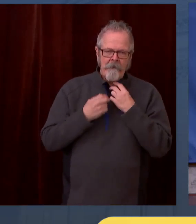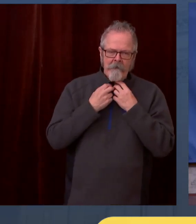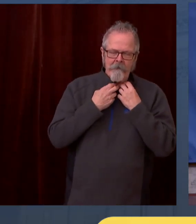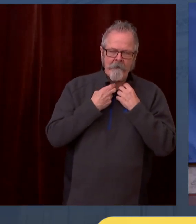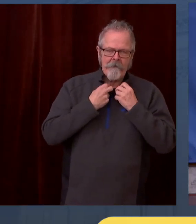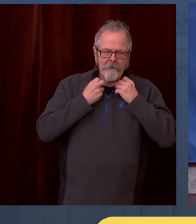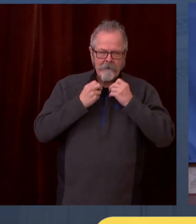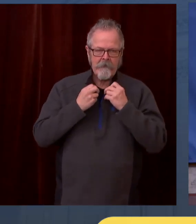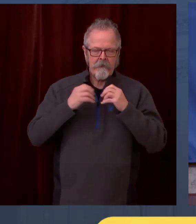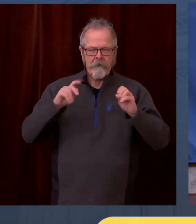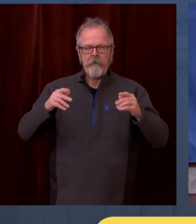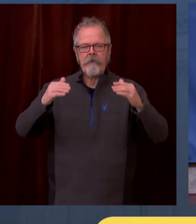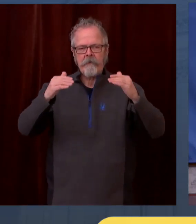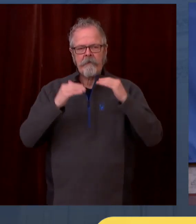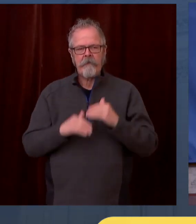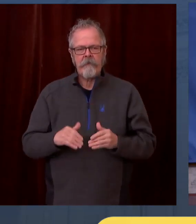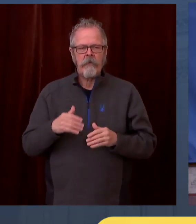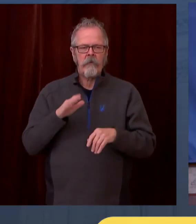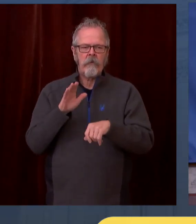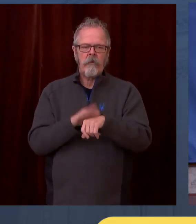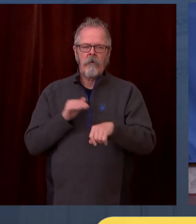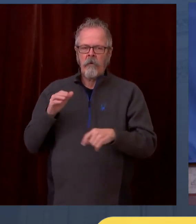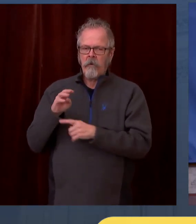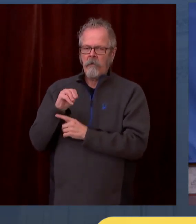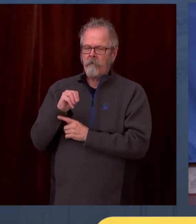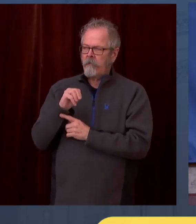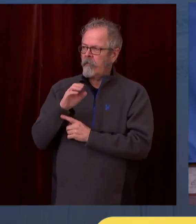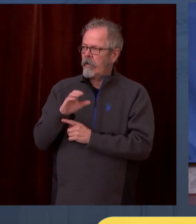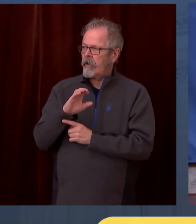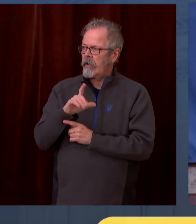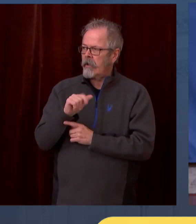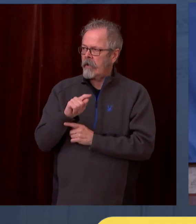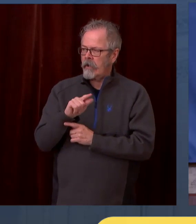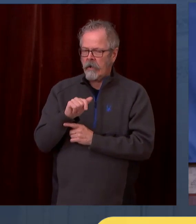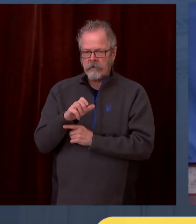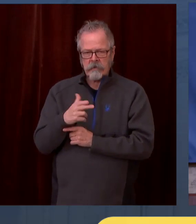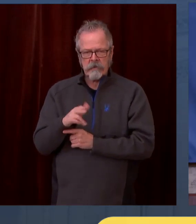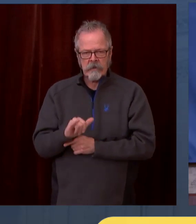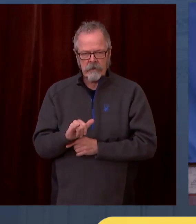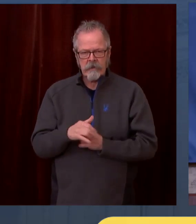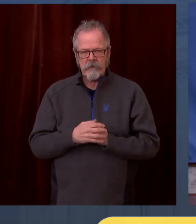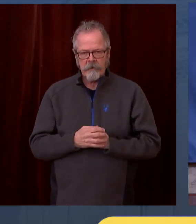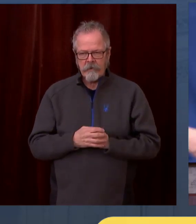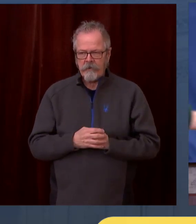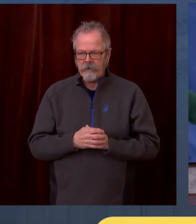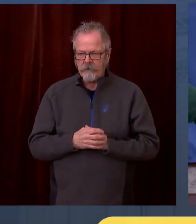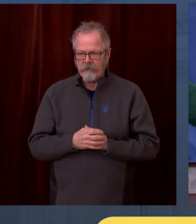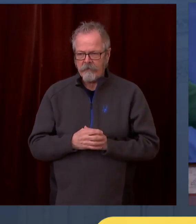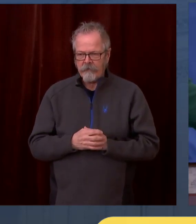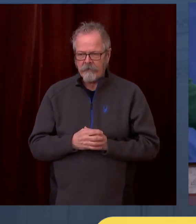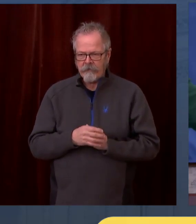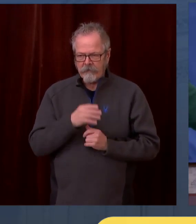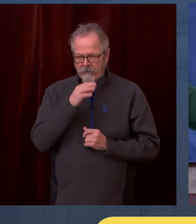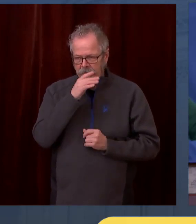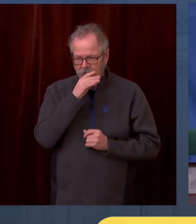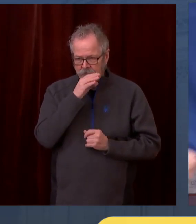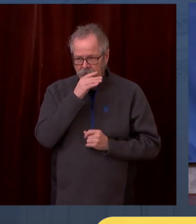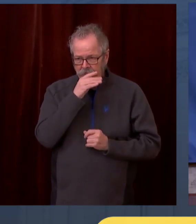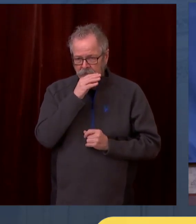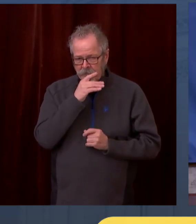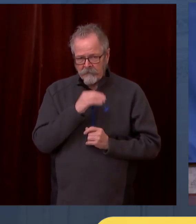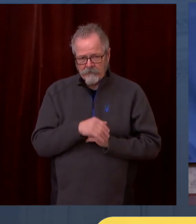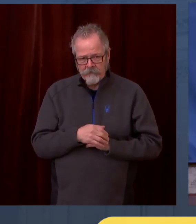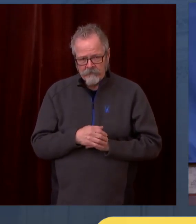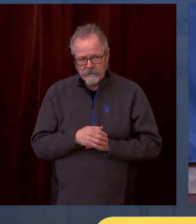Maybe best answered by Michelle. My question is whether the state can or is tracking any sort of